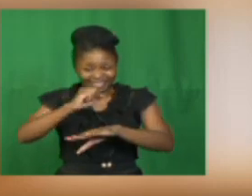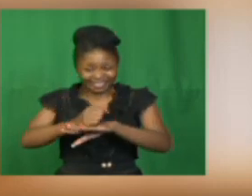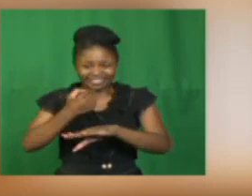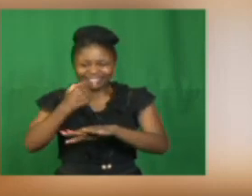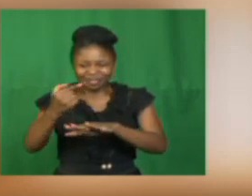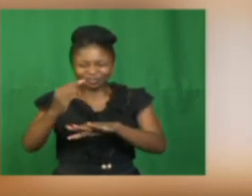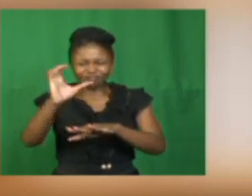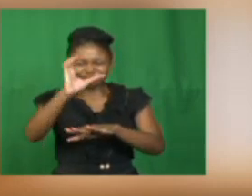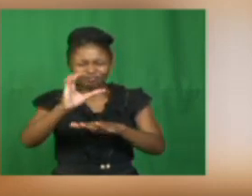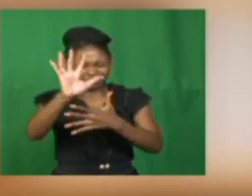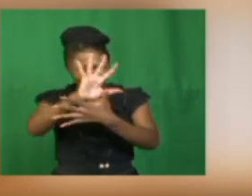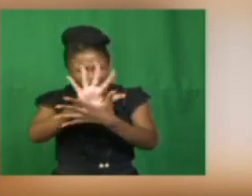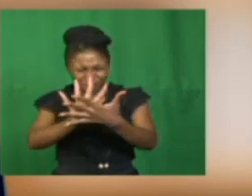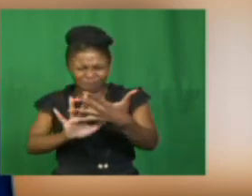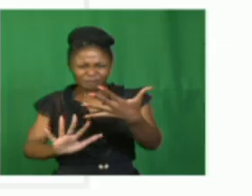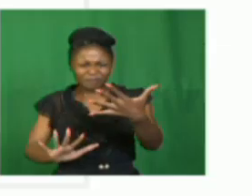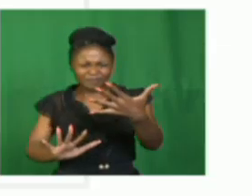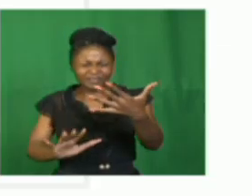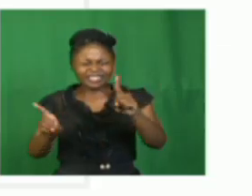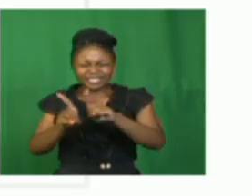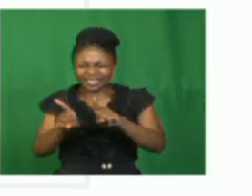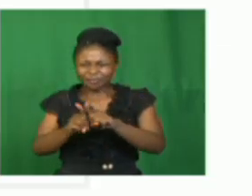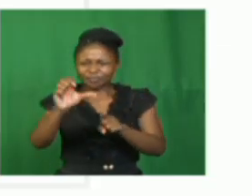is a story.